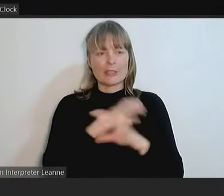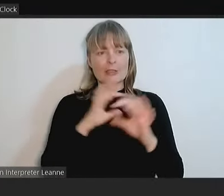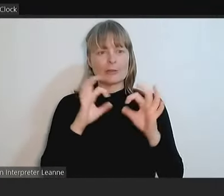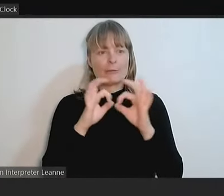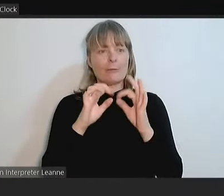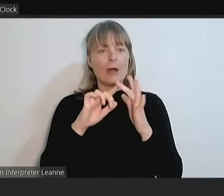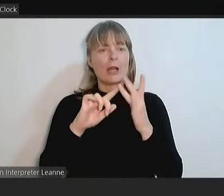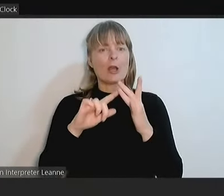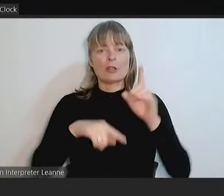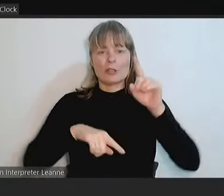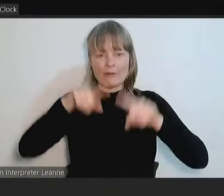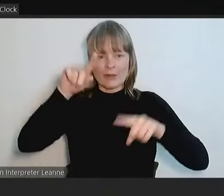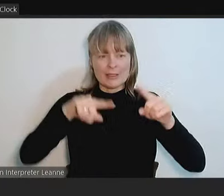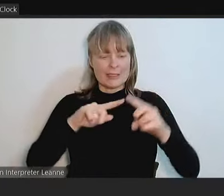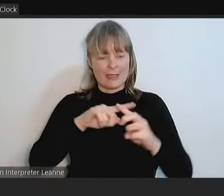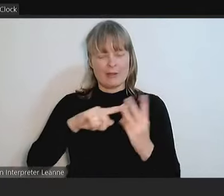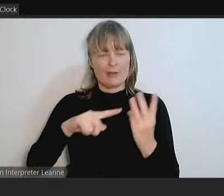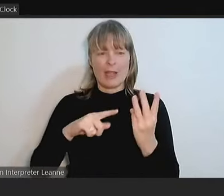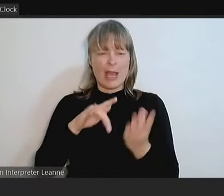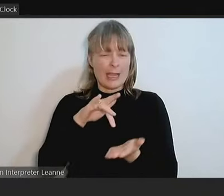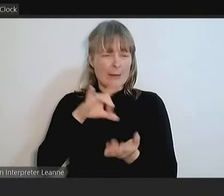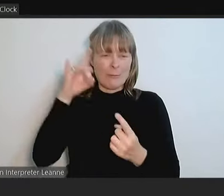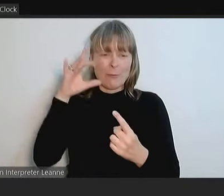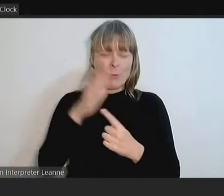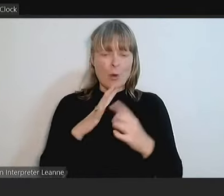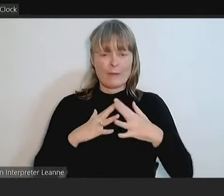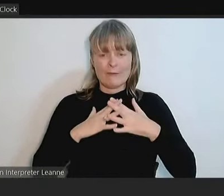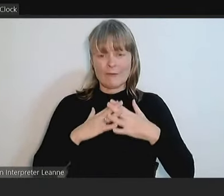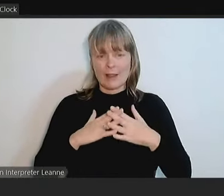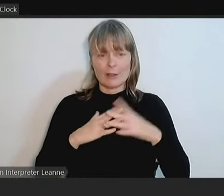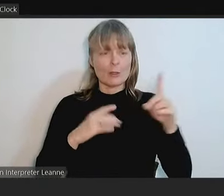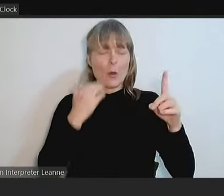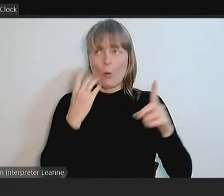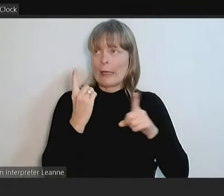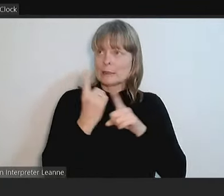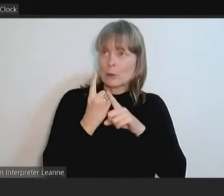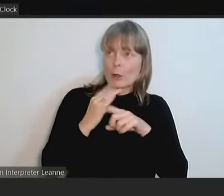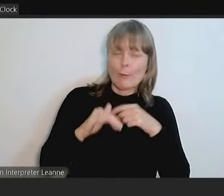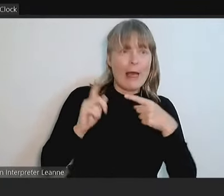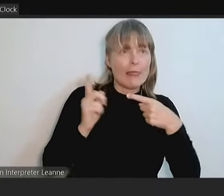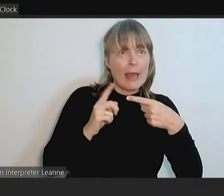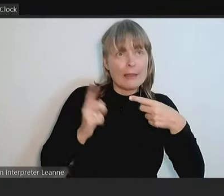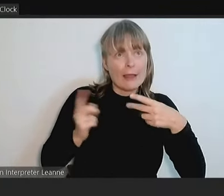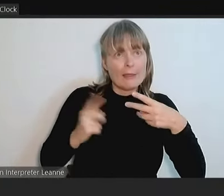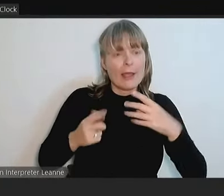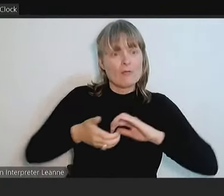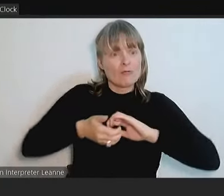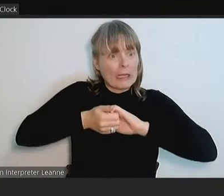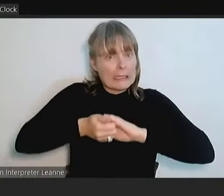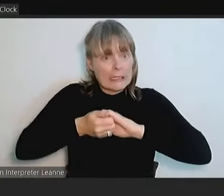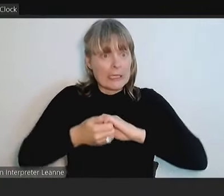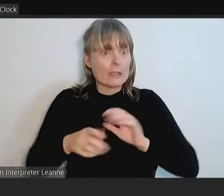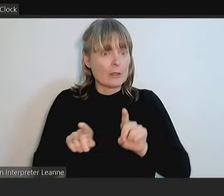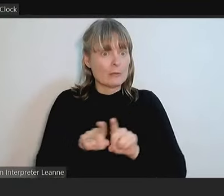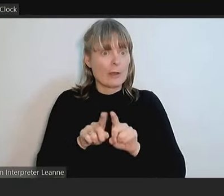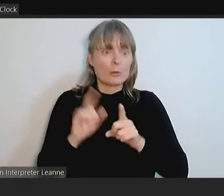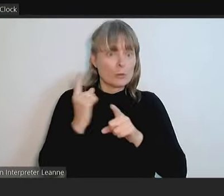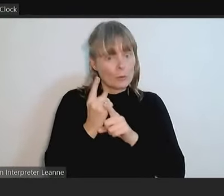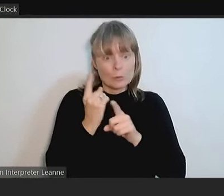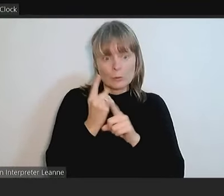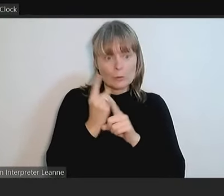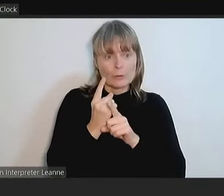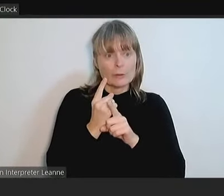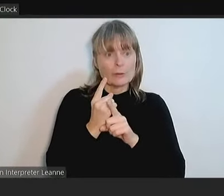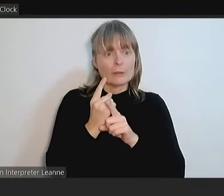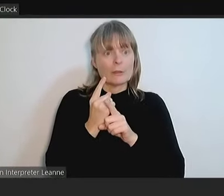of Darabin. You speak about this in many meetings. You speak about reconciliation. Climate change is very important